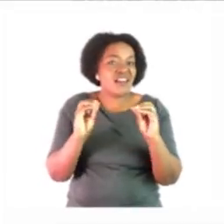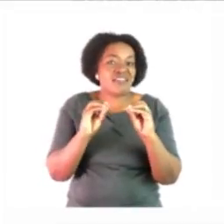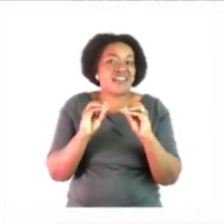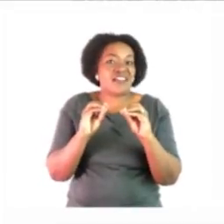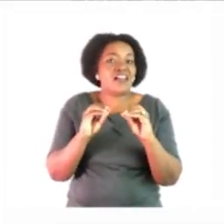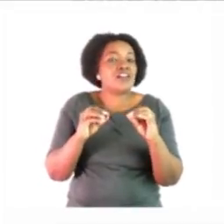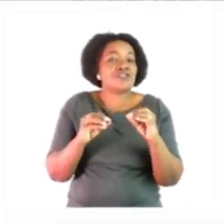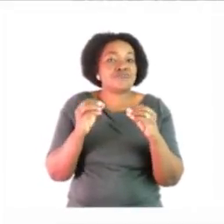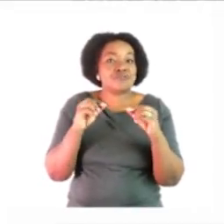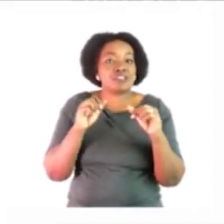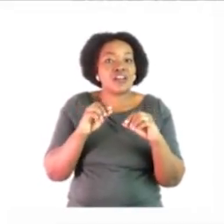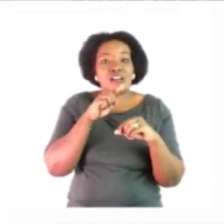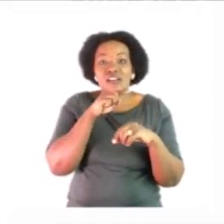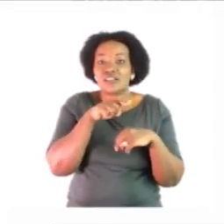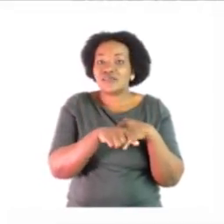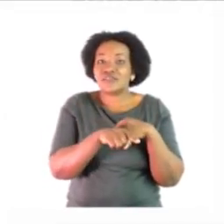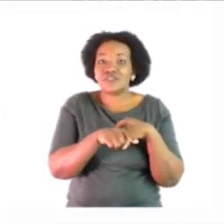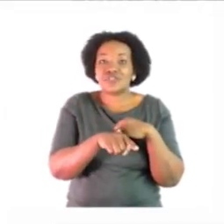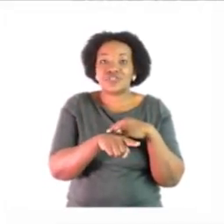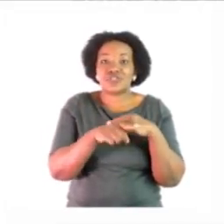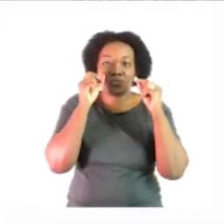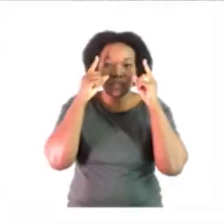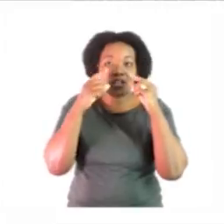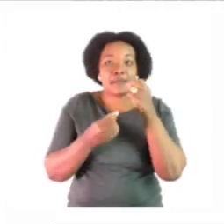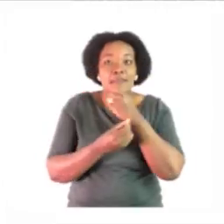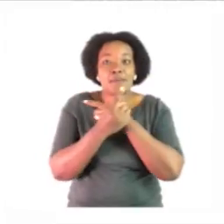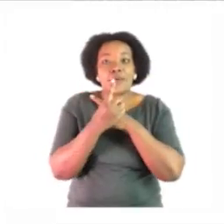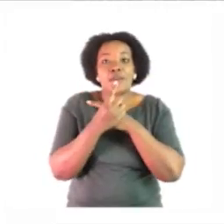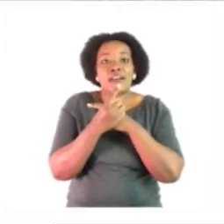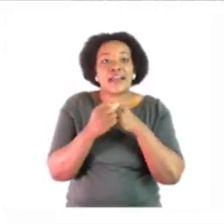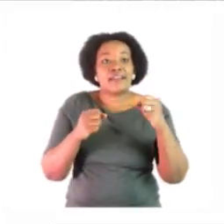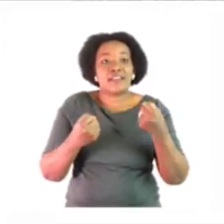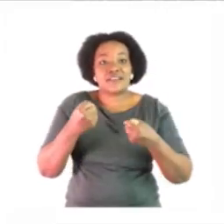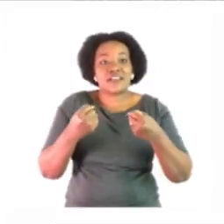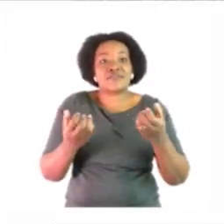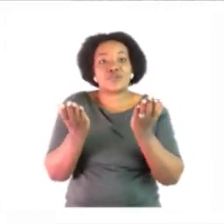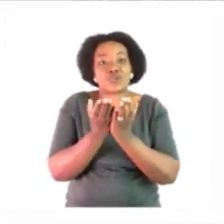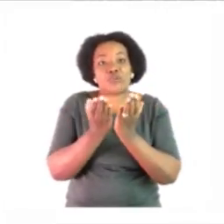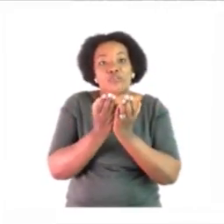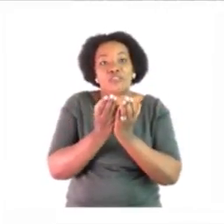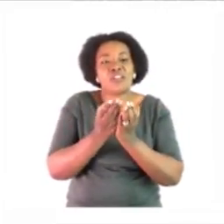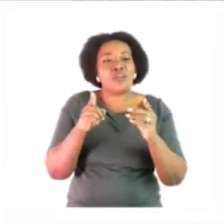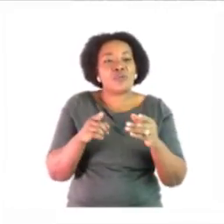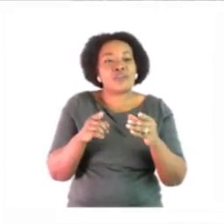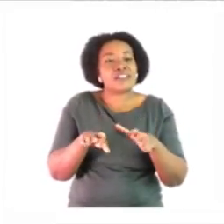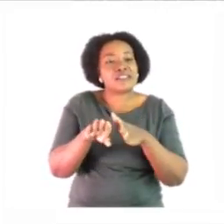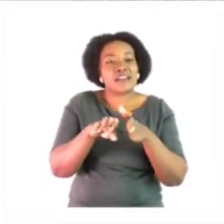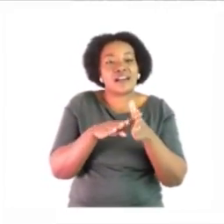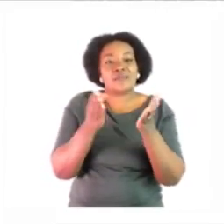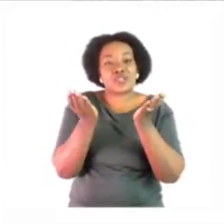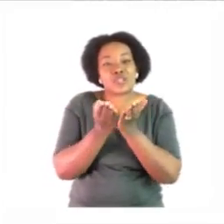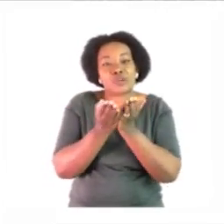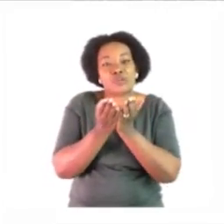usually gets up at 7 30 and she drives to school when she arrives at school she